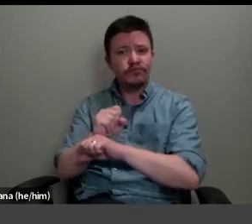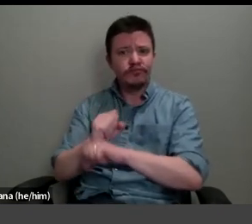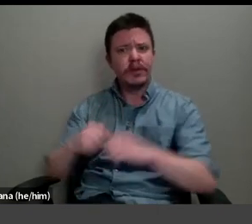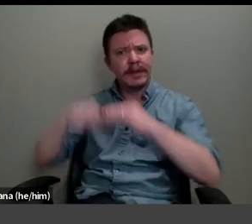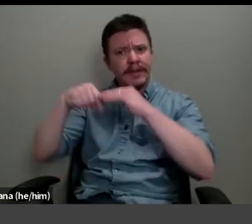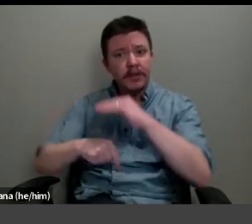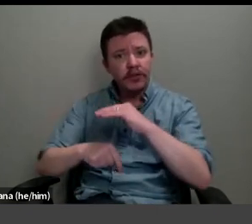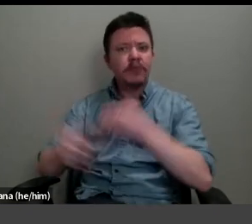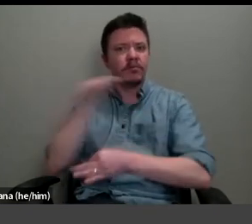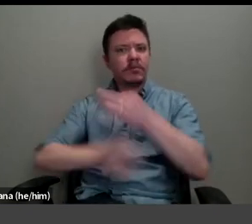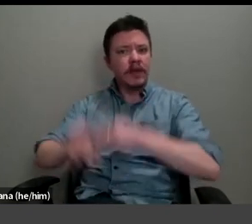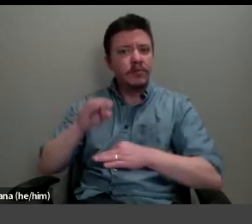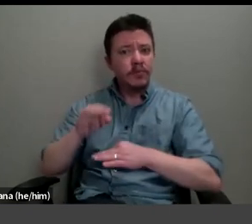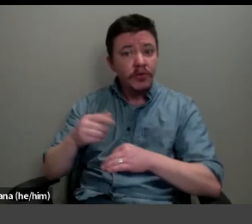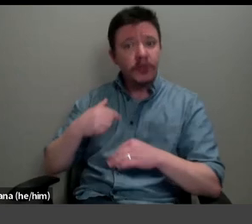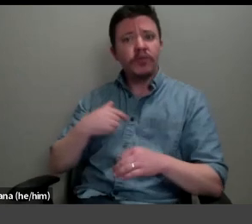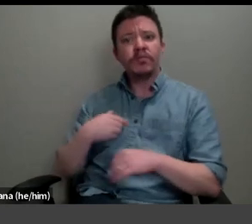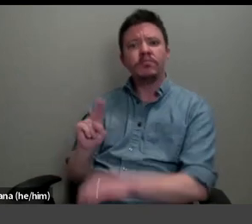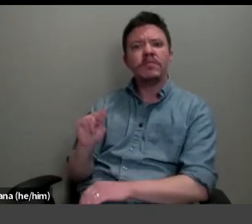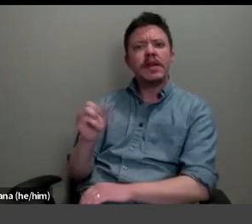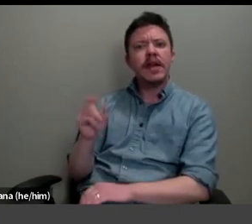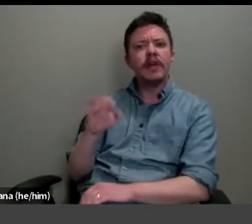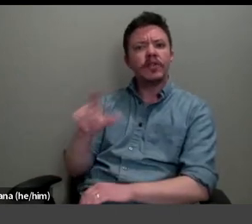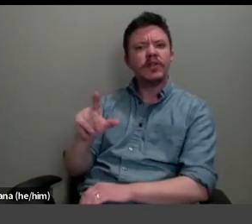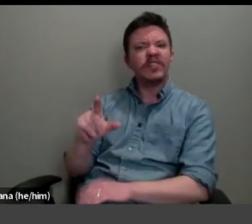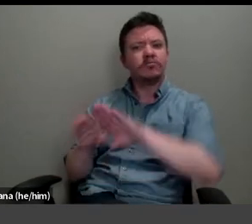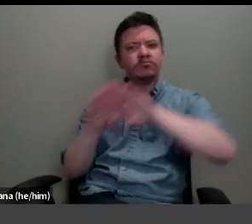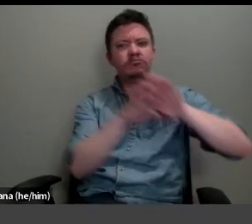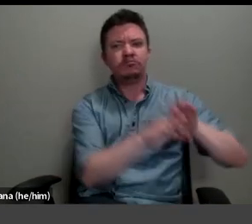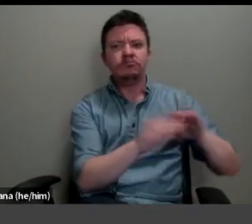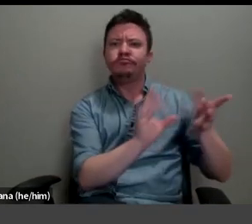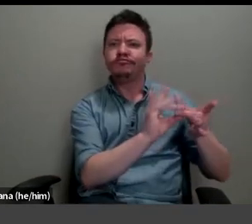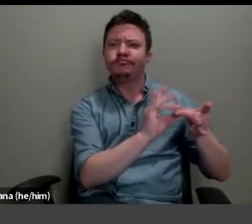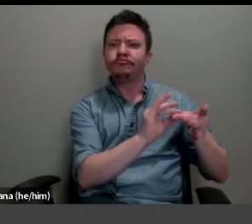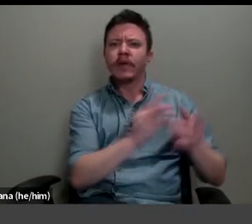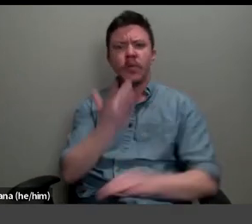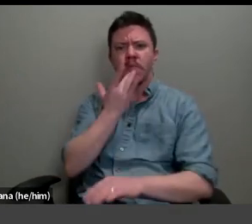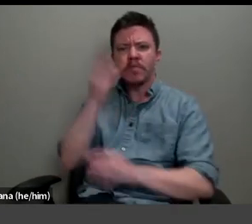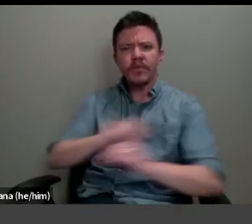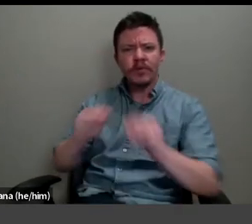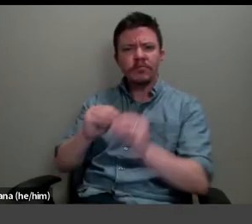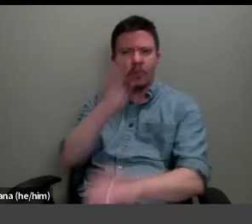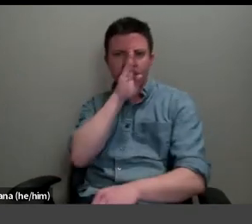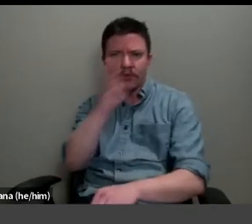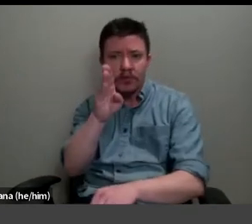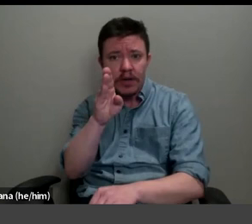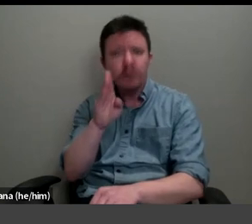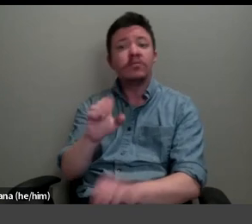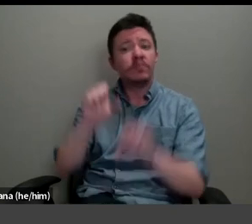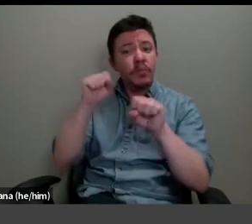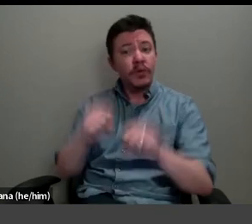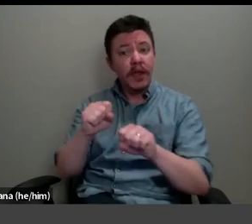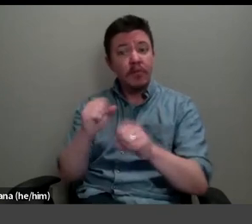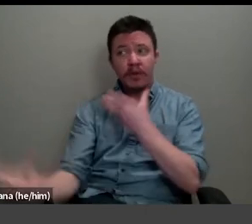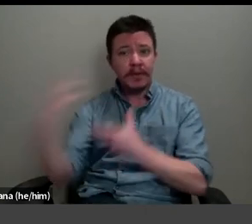illusorily naturalistic pictorial language, that was nonetheless capable of encapsulating in many